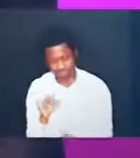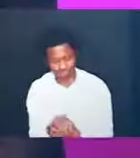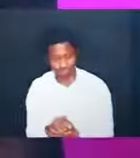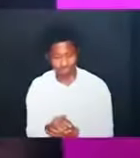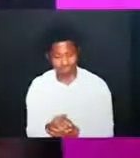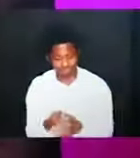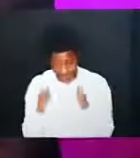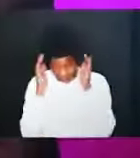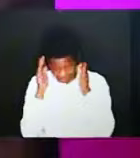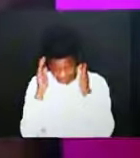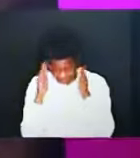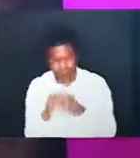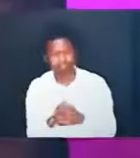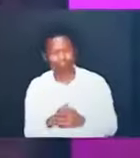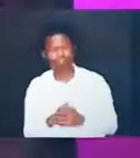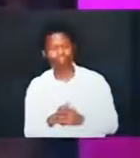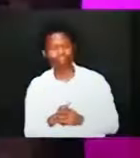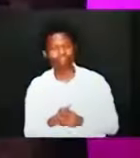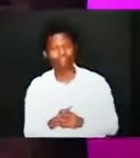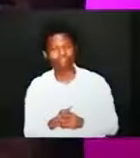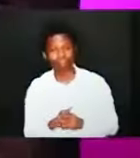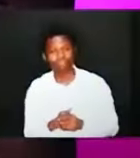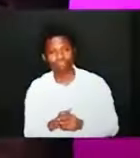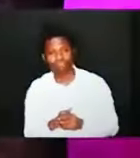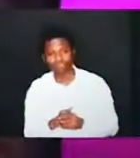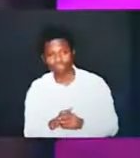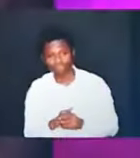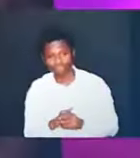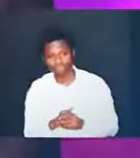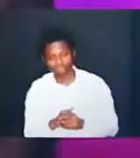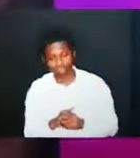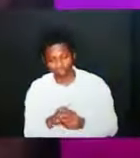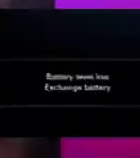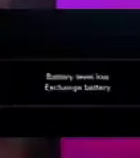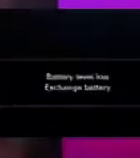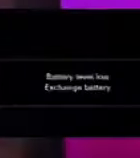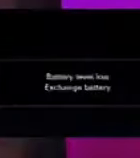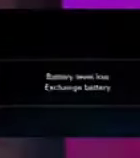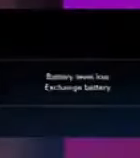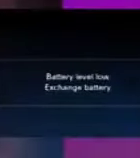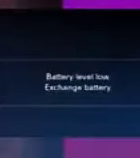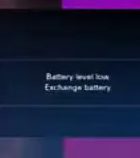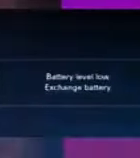you here for it is by grace you have been saved